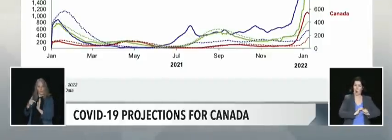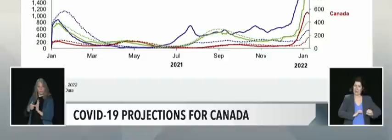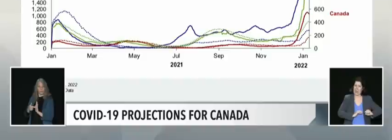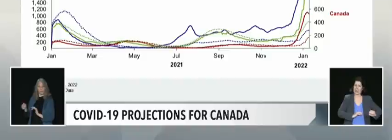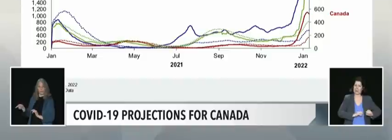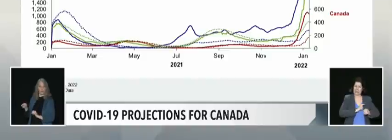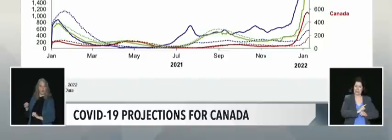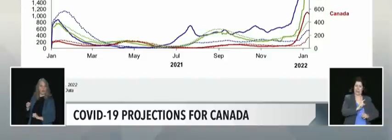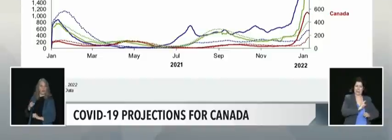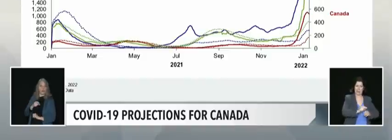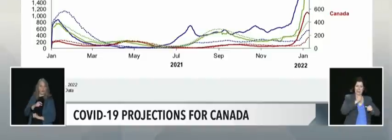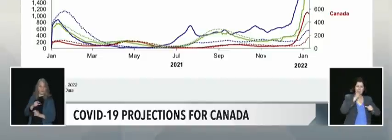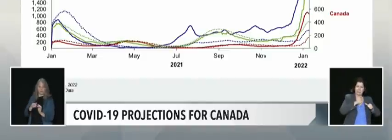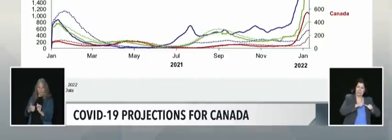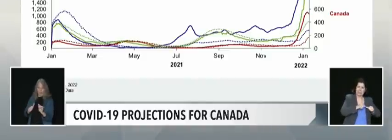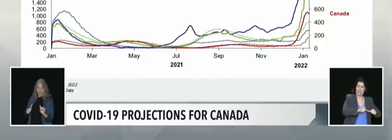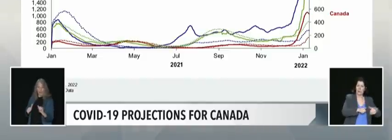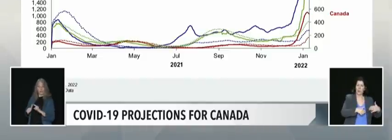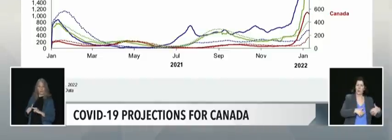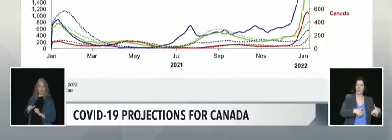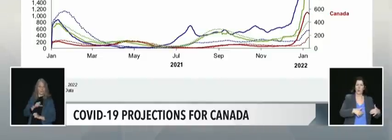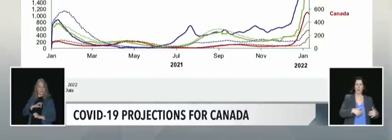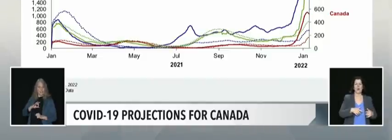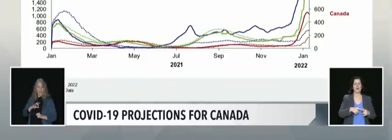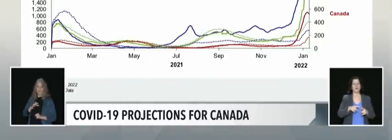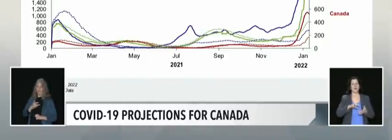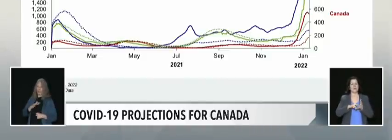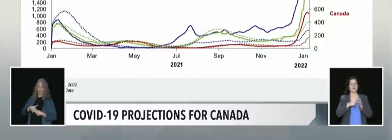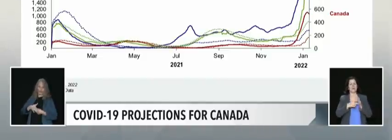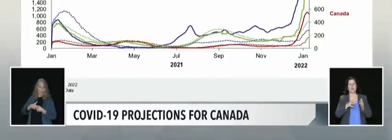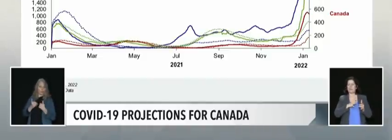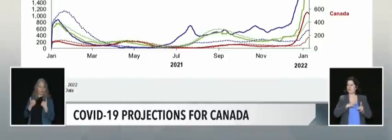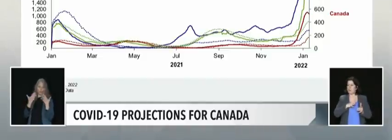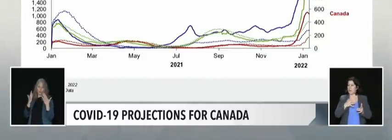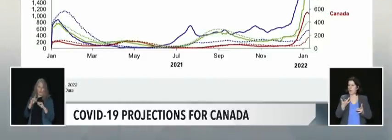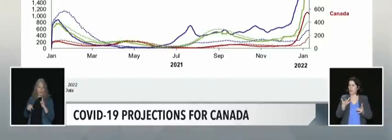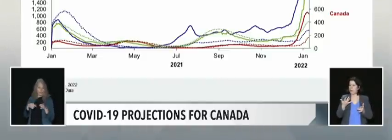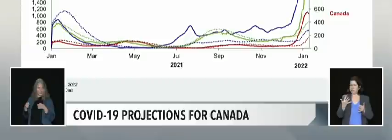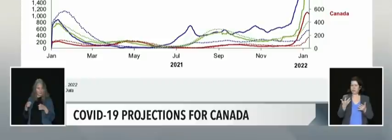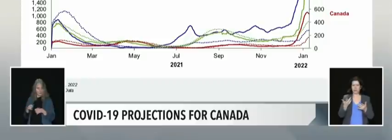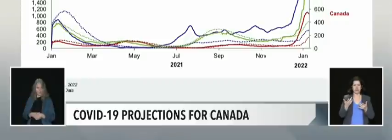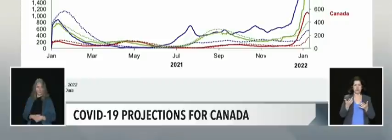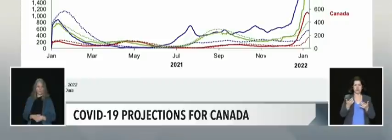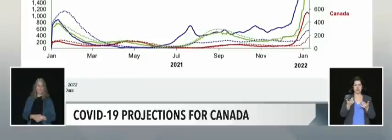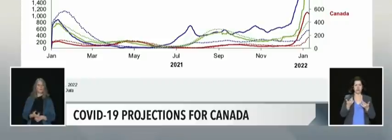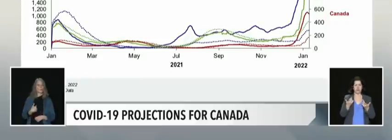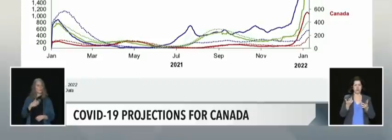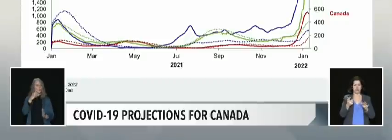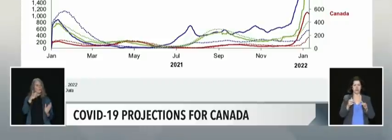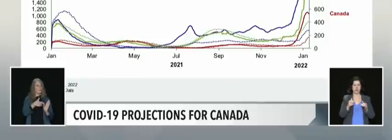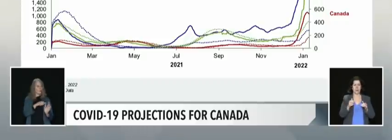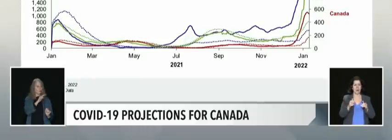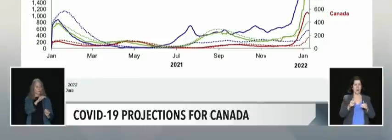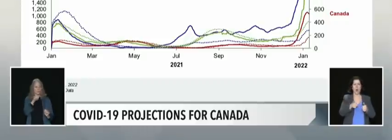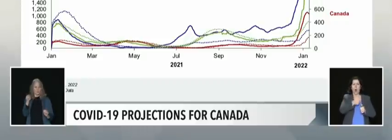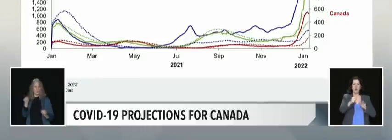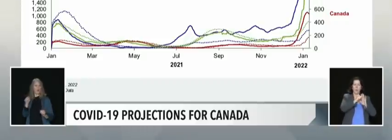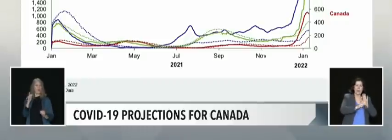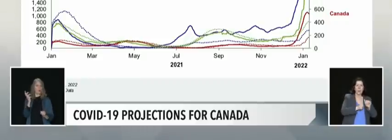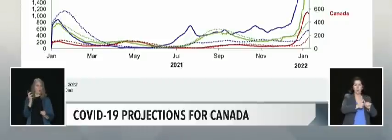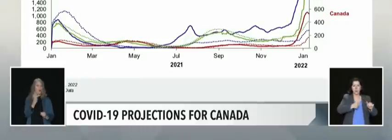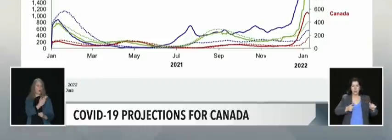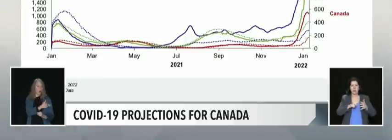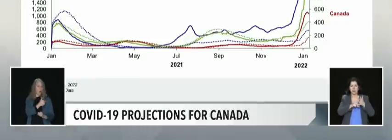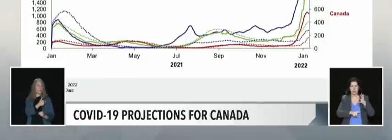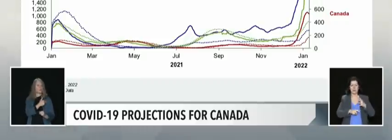extended backlogs and strained workforce. With early signs that the surging cases and hospitalisations may have peaked